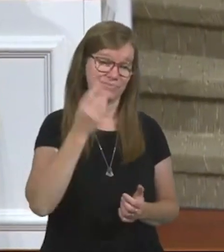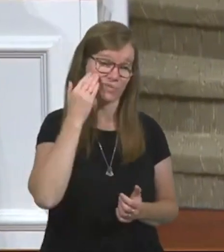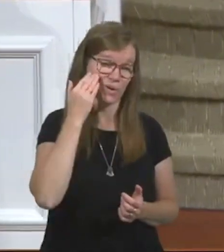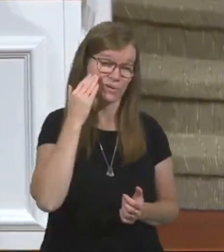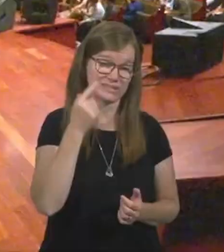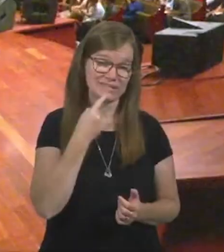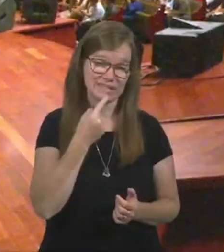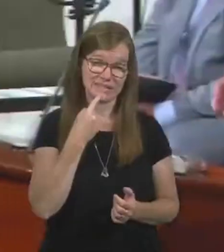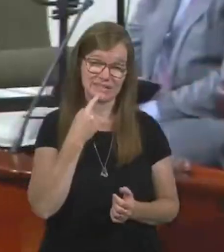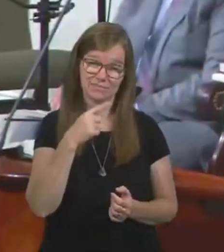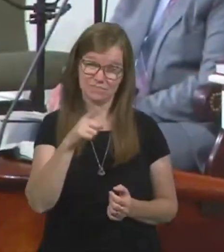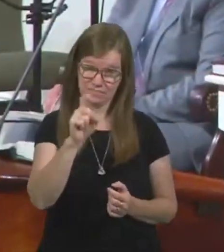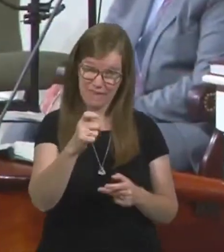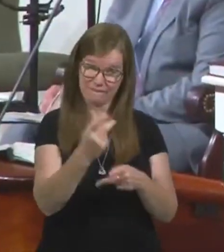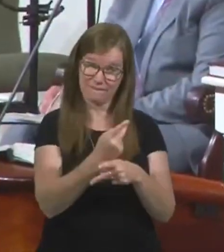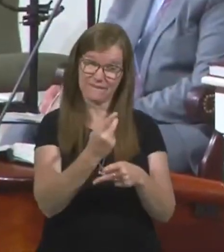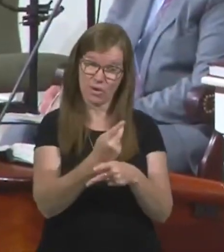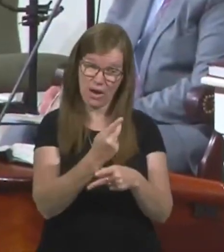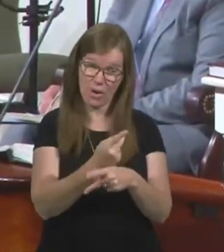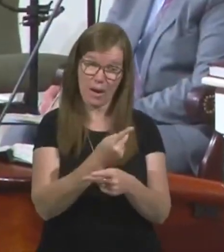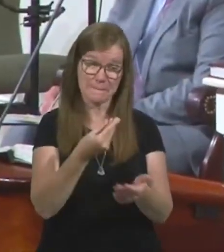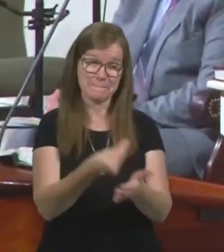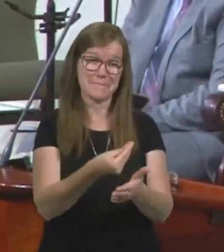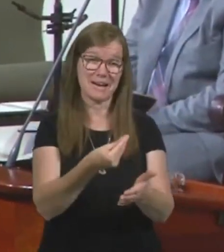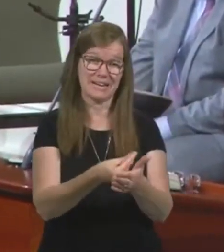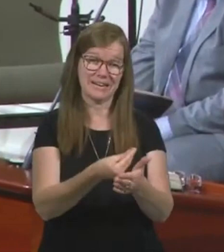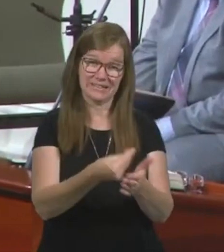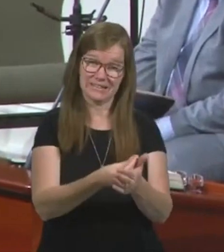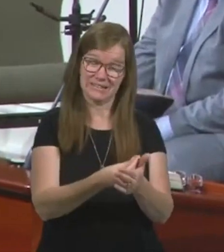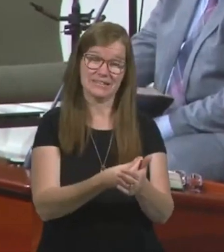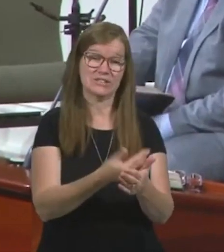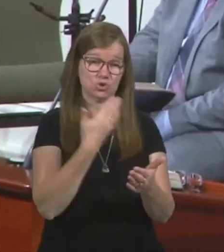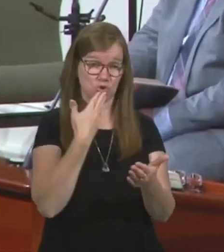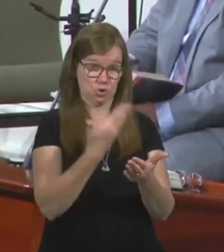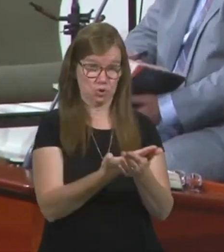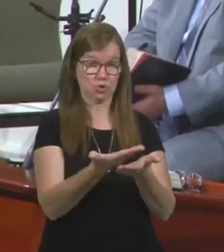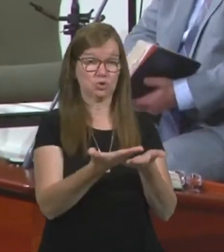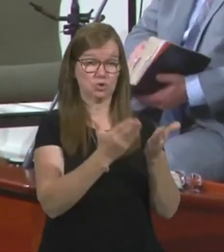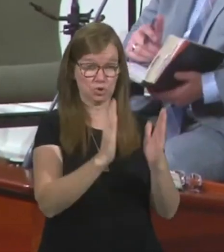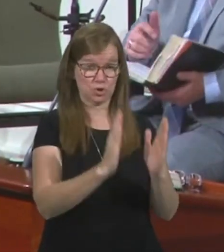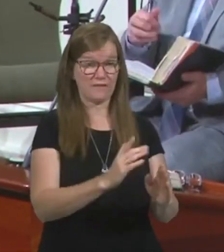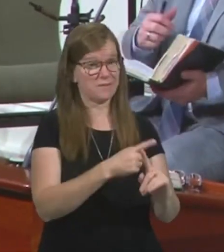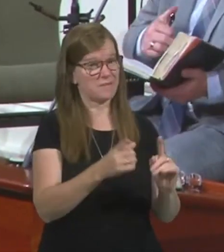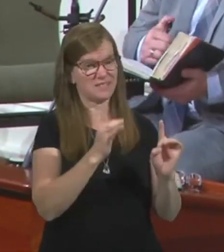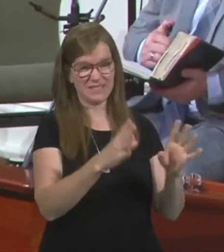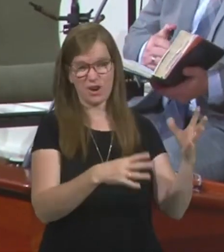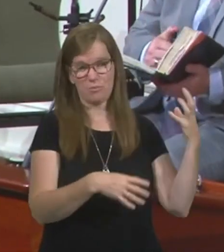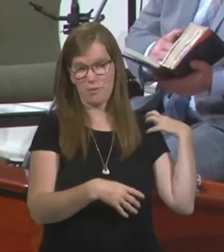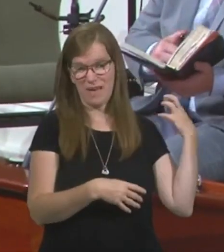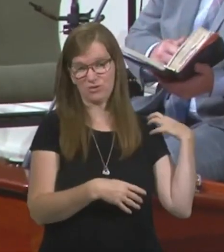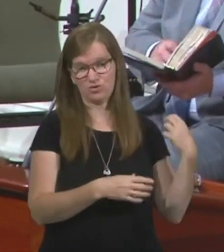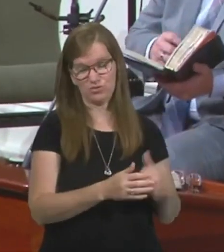he says, look, you got to figure out money is a very good servant. It's a terrible master.